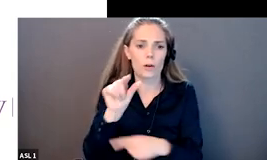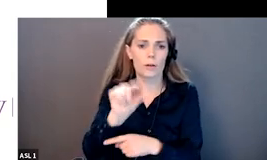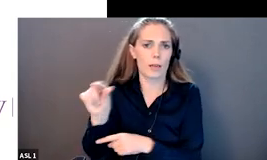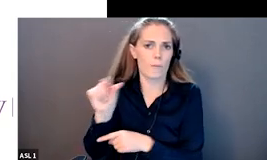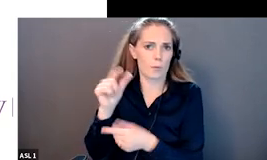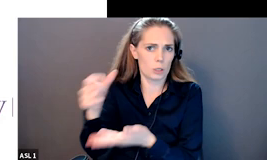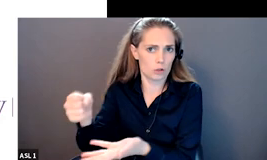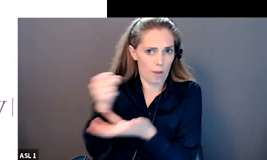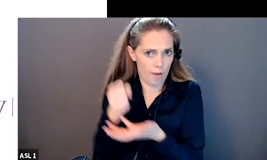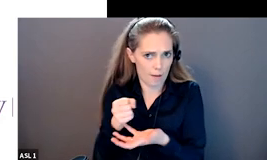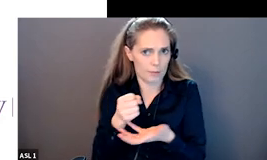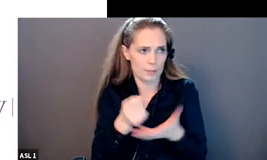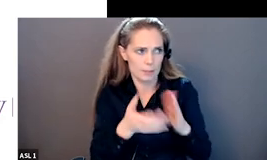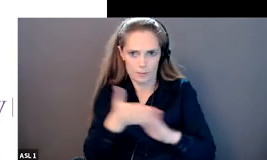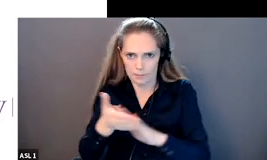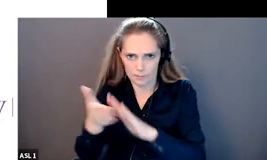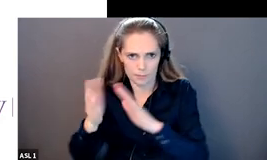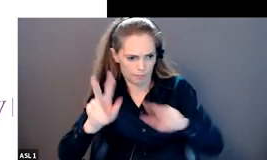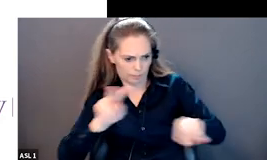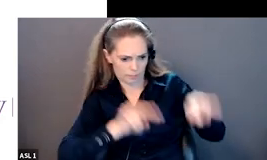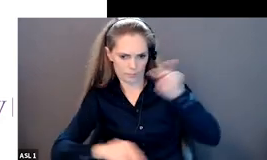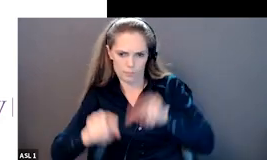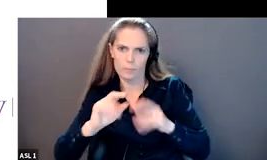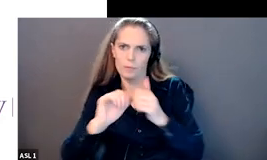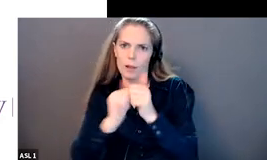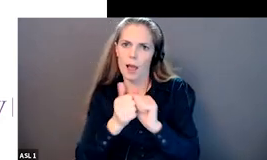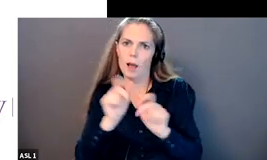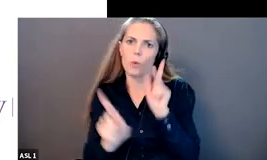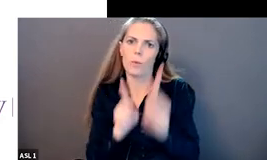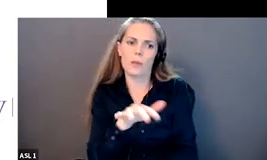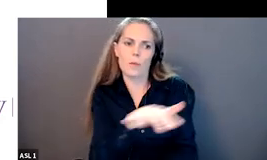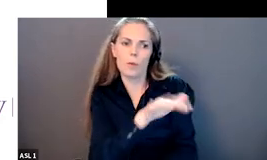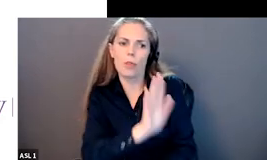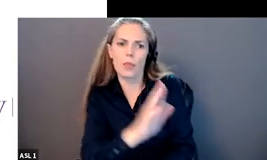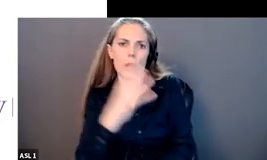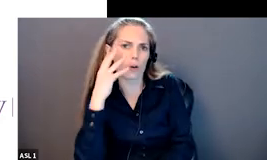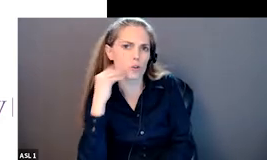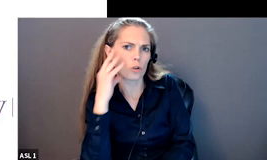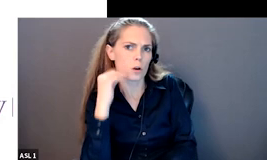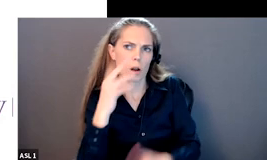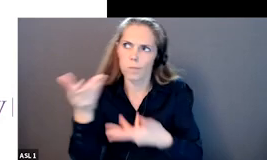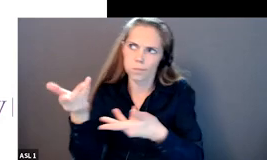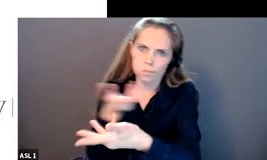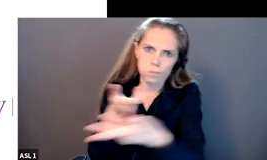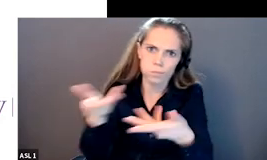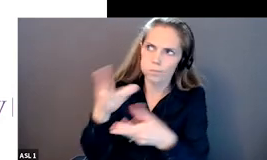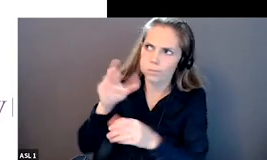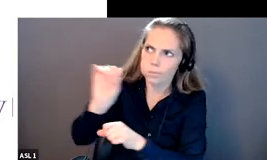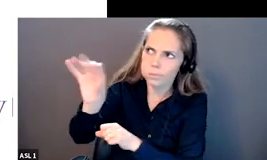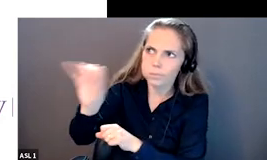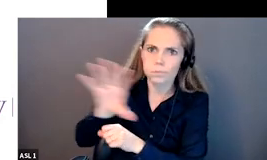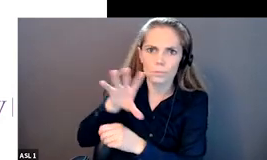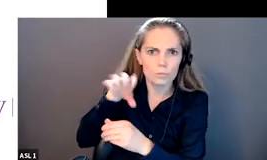how livelihoods interact with diverse experiences of disabilities in canada and develop a strong practical and conceptual